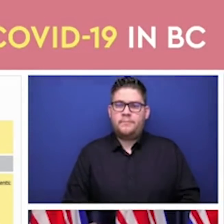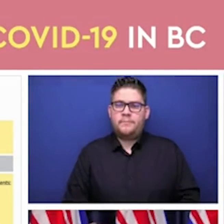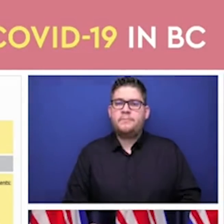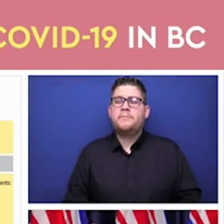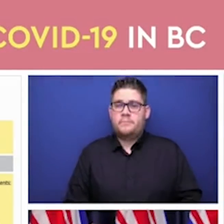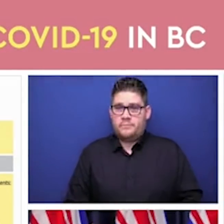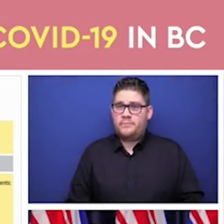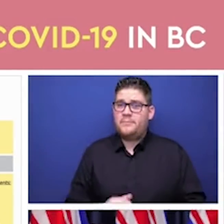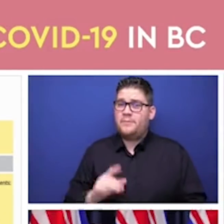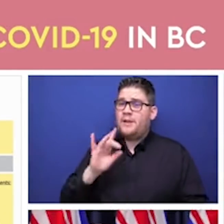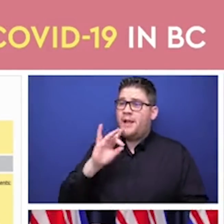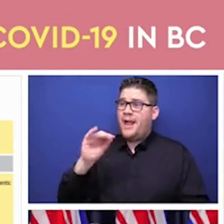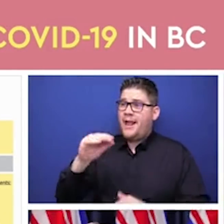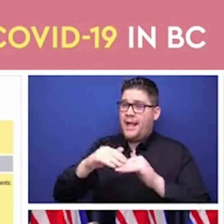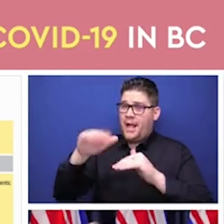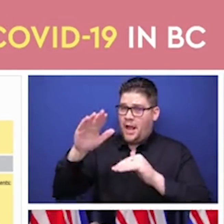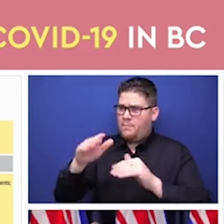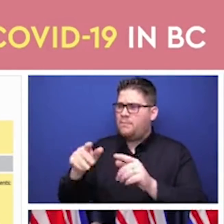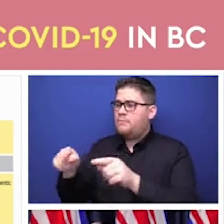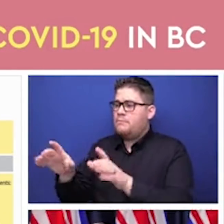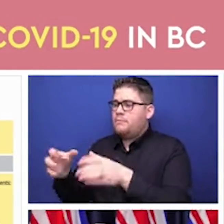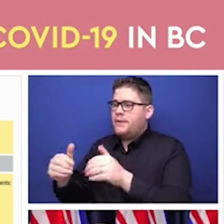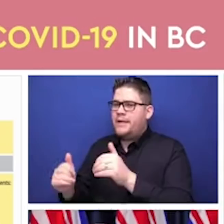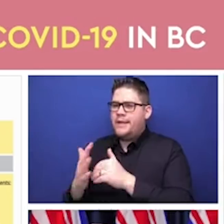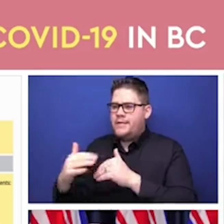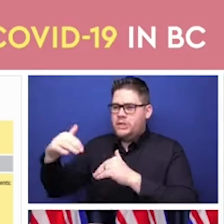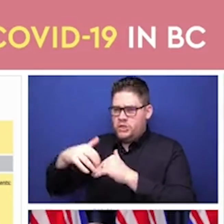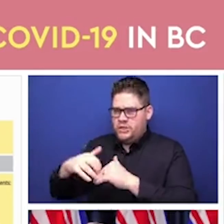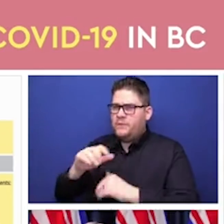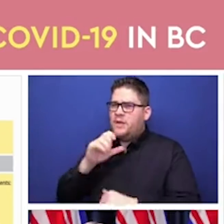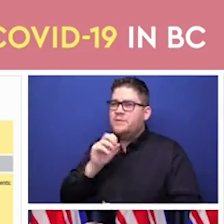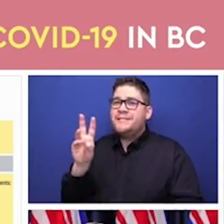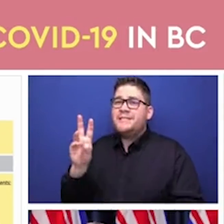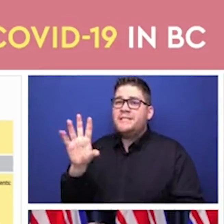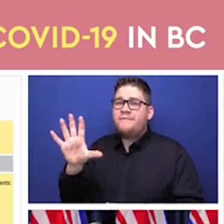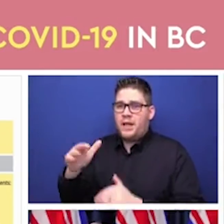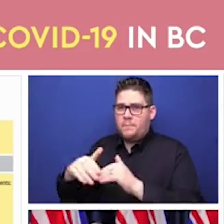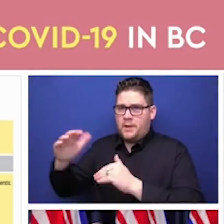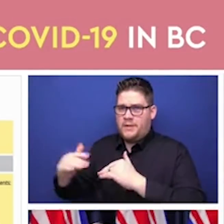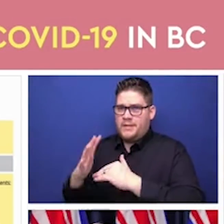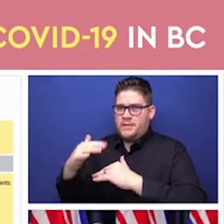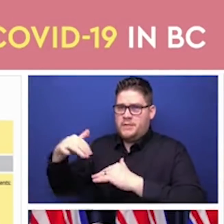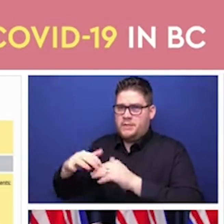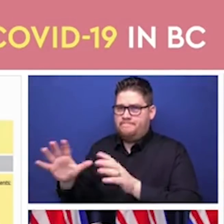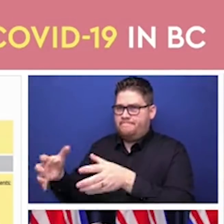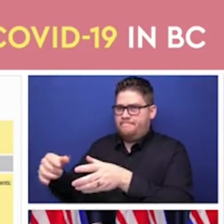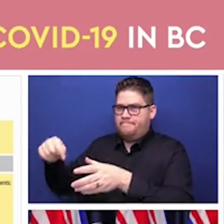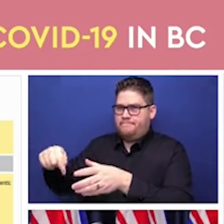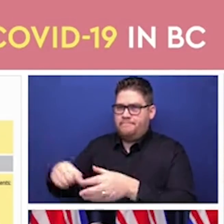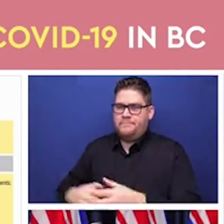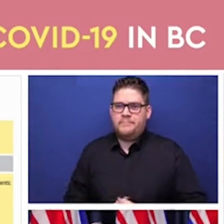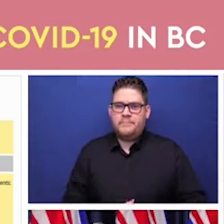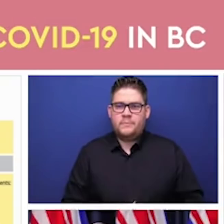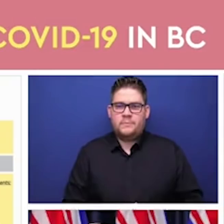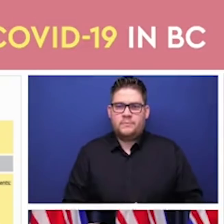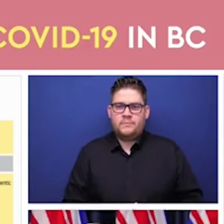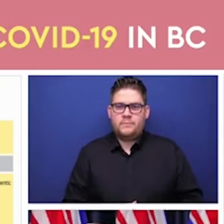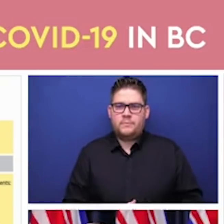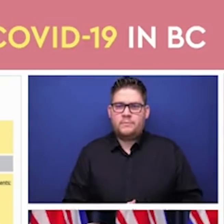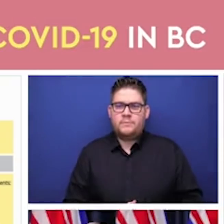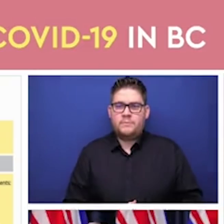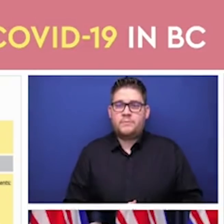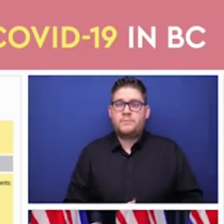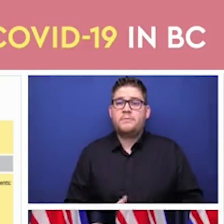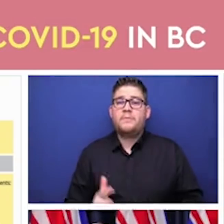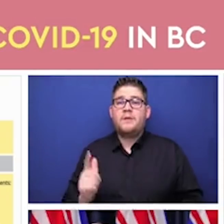65 phase 3 and phase 4 we are going to come back to you they remain our broad population groups by age and I think given